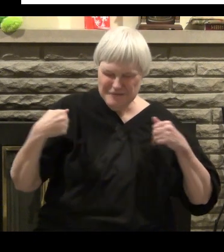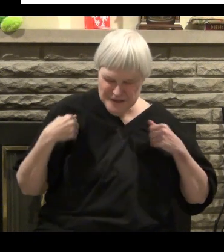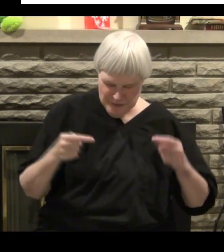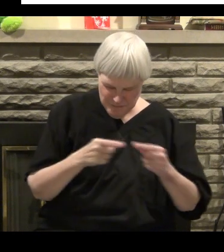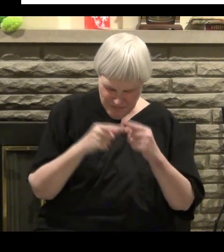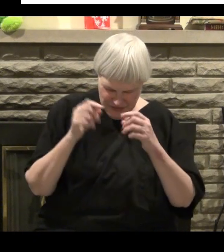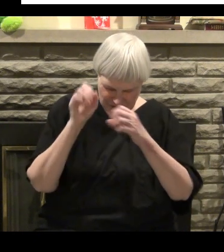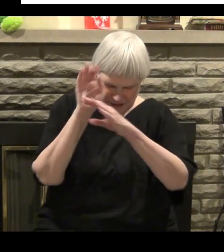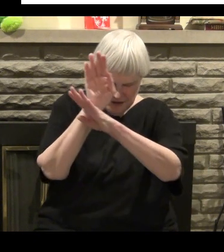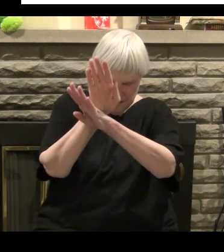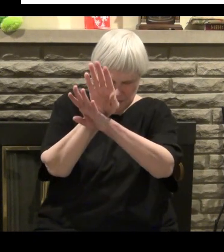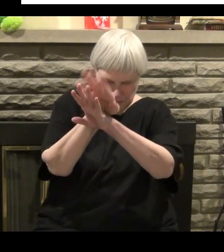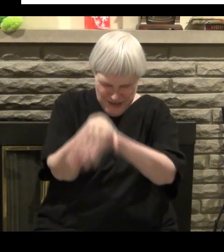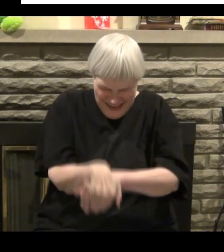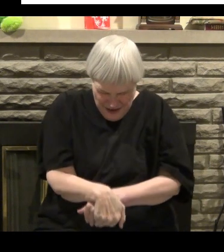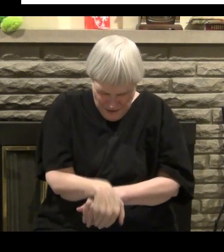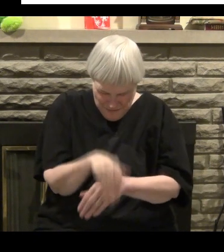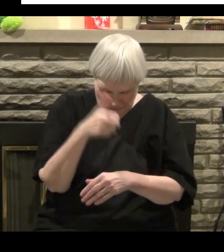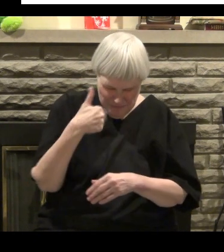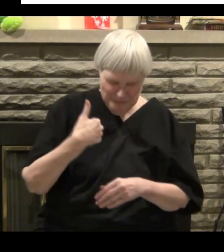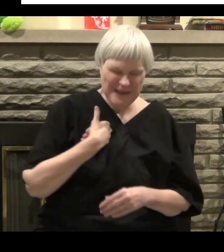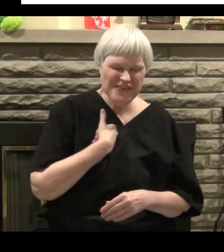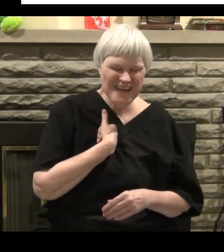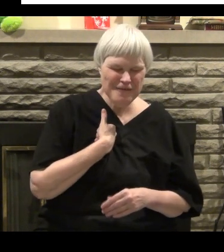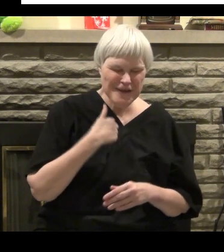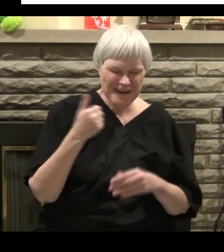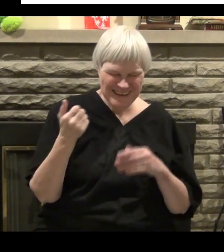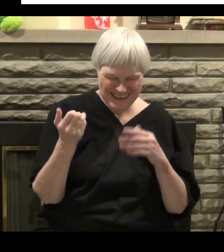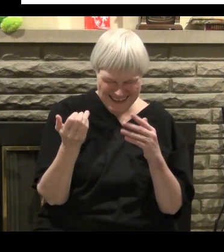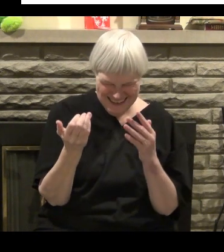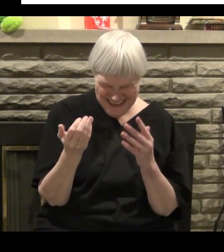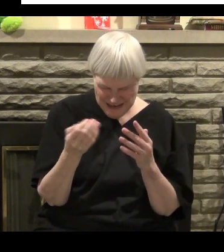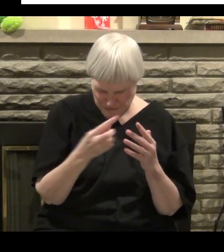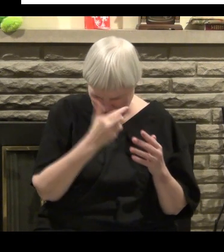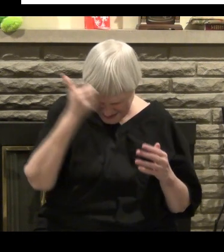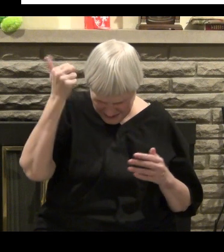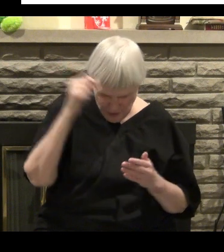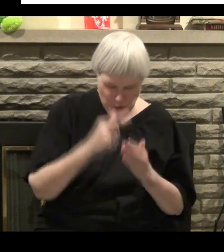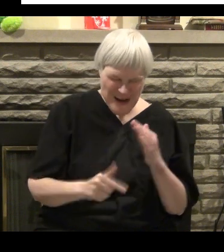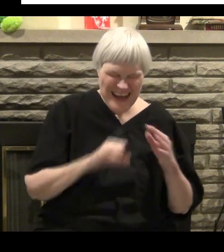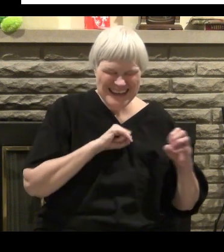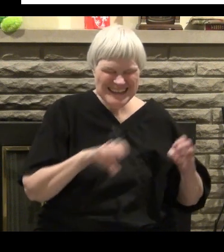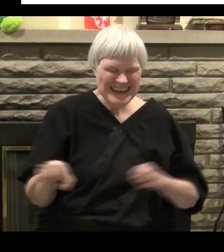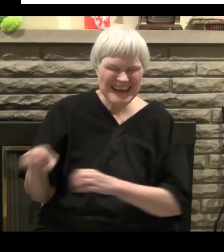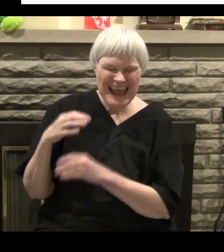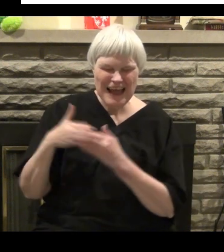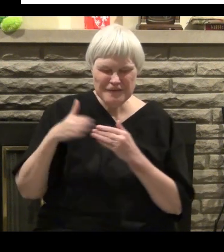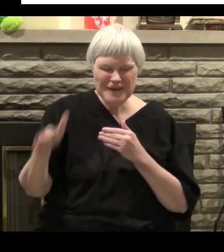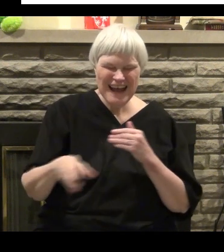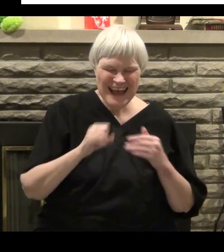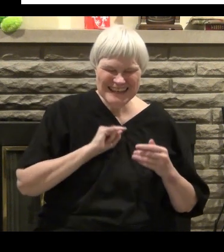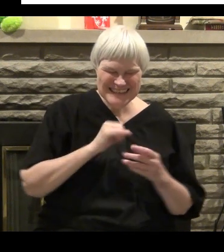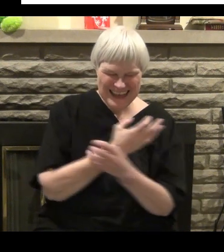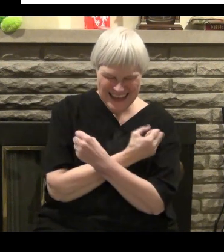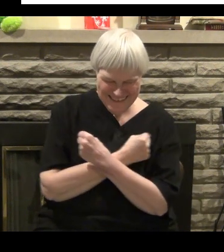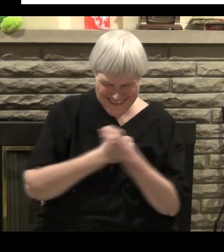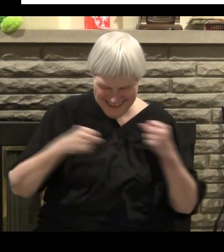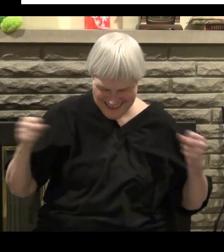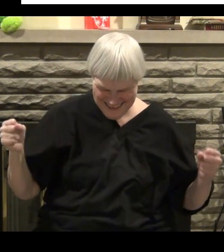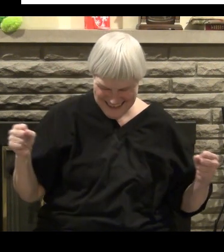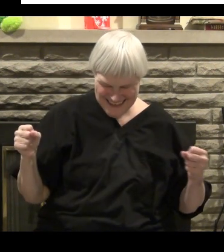And with that being said and I can't slam just the Catholic church I got to slam myself here because